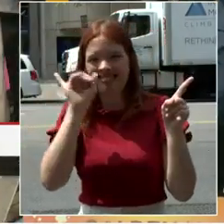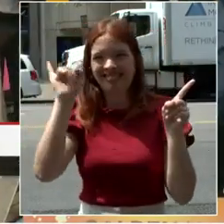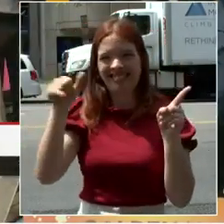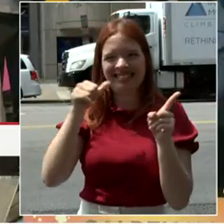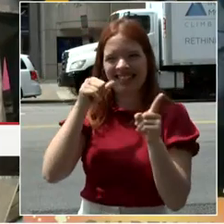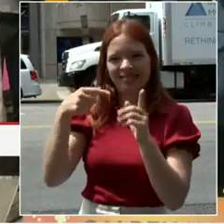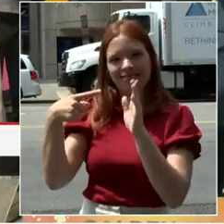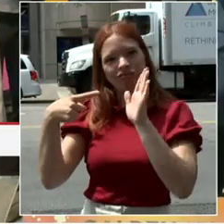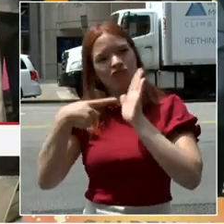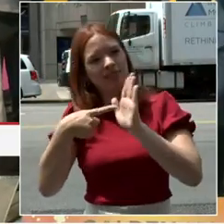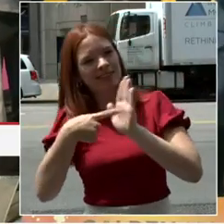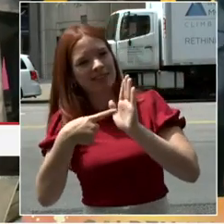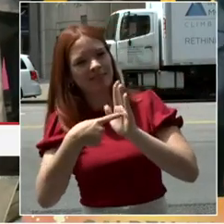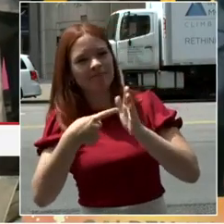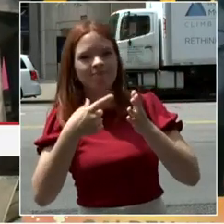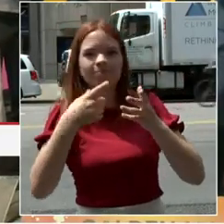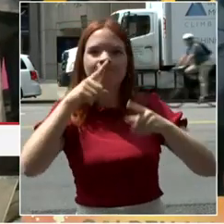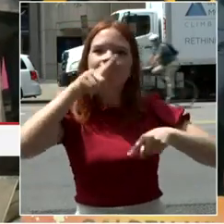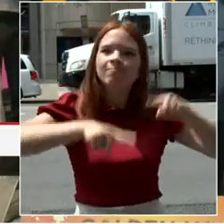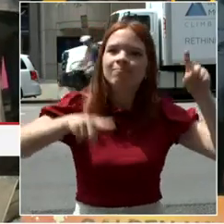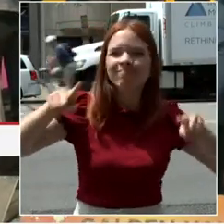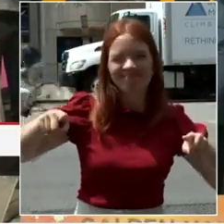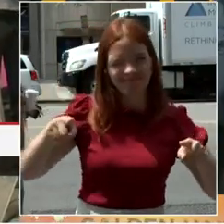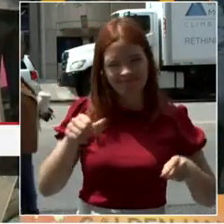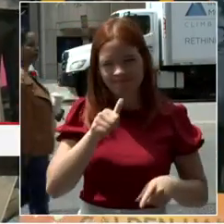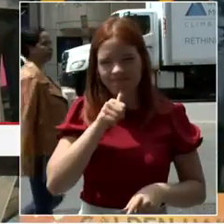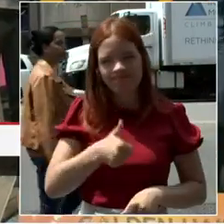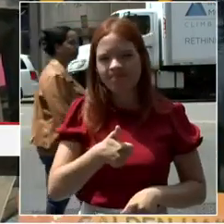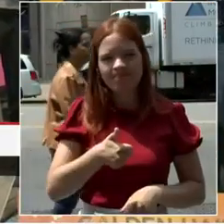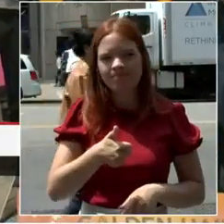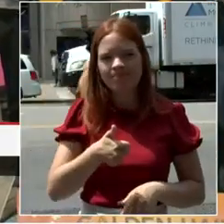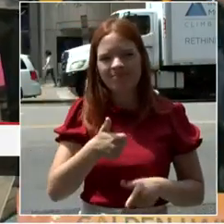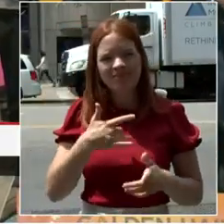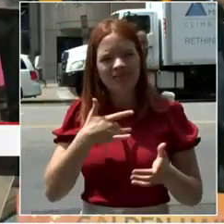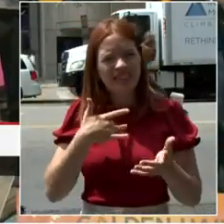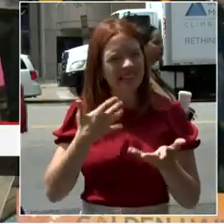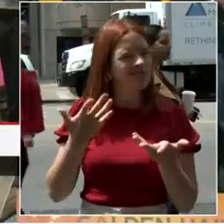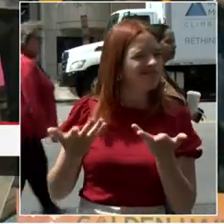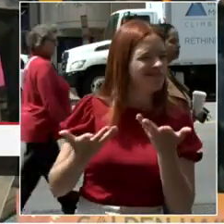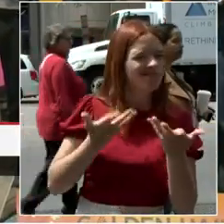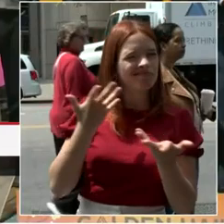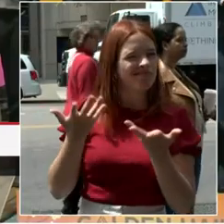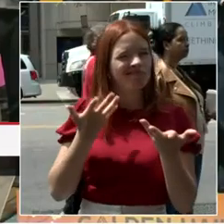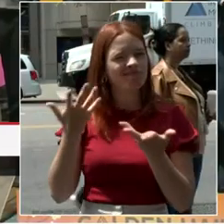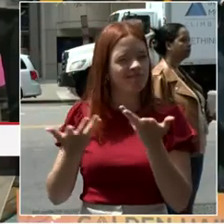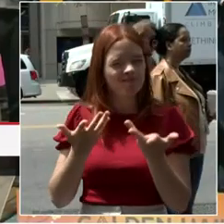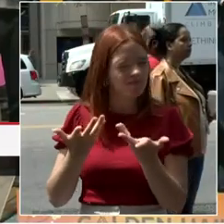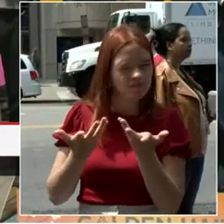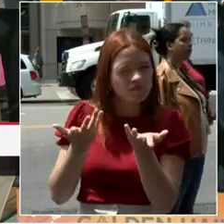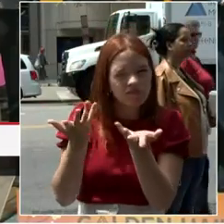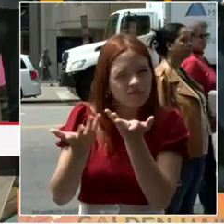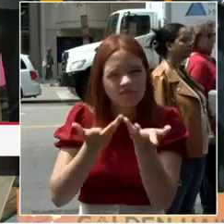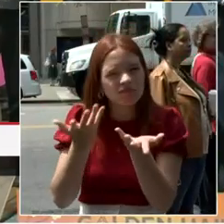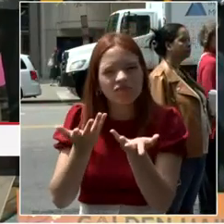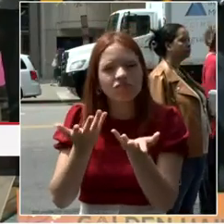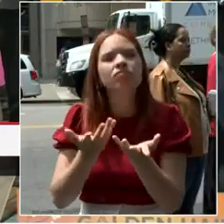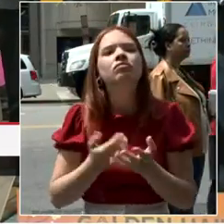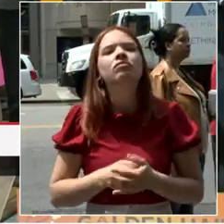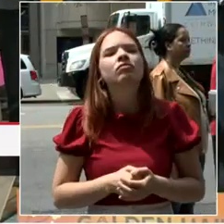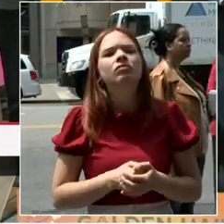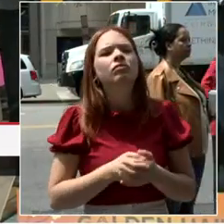is the downtown residential goal race specific? No, it's not. It is